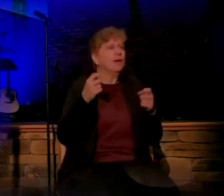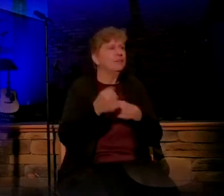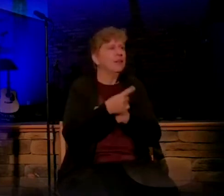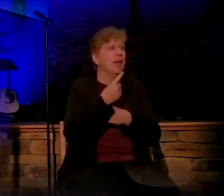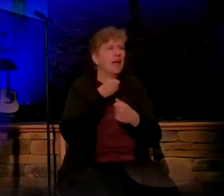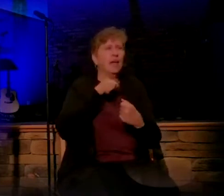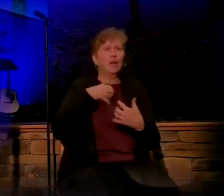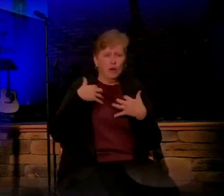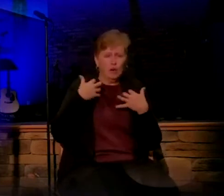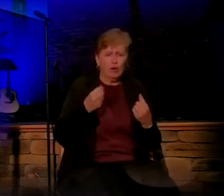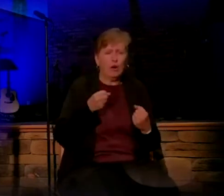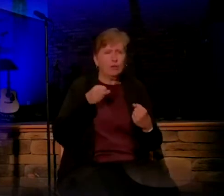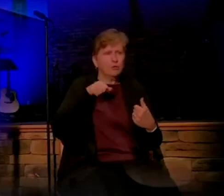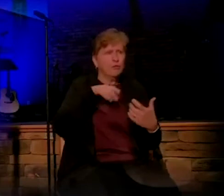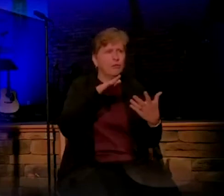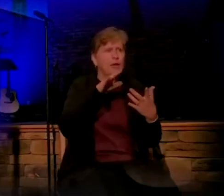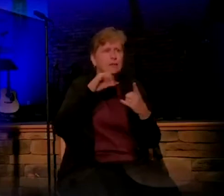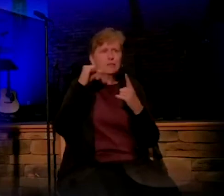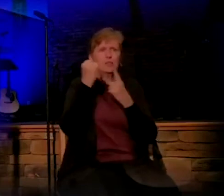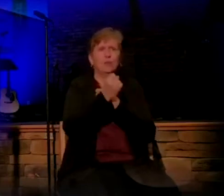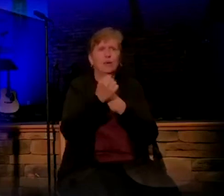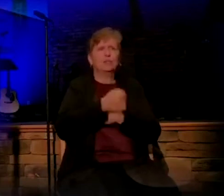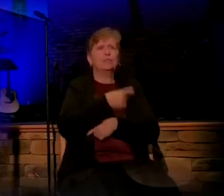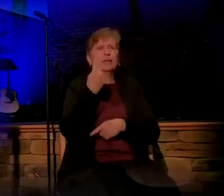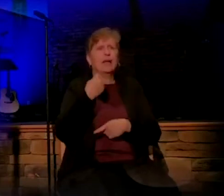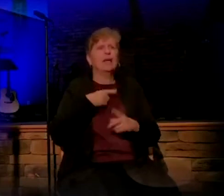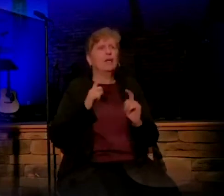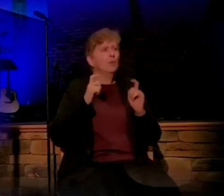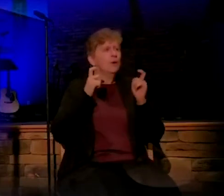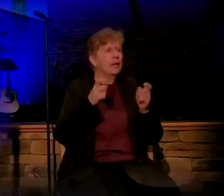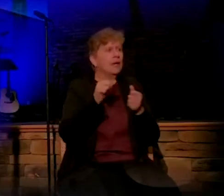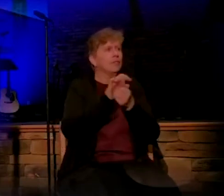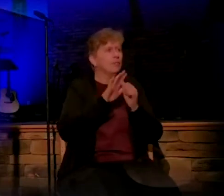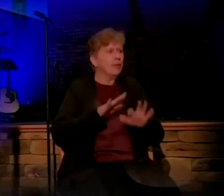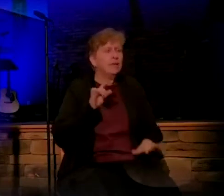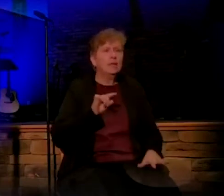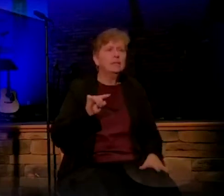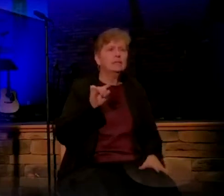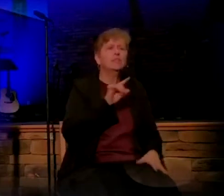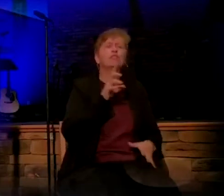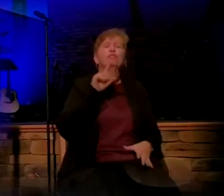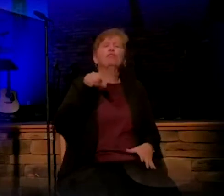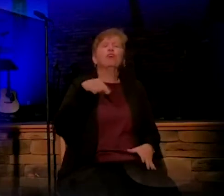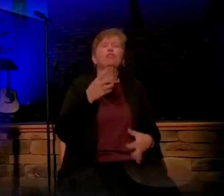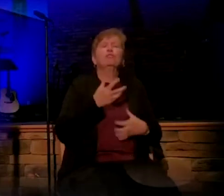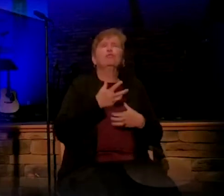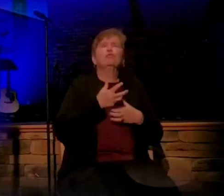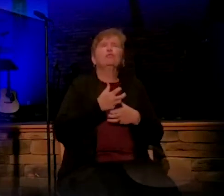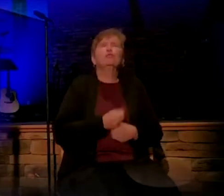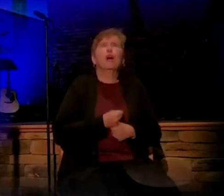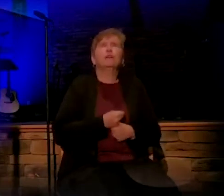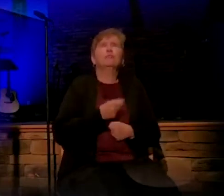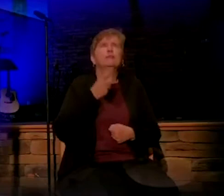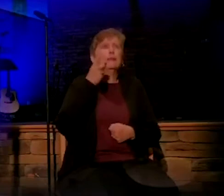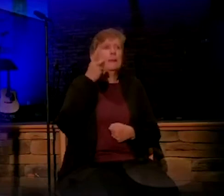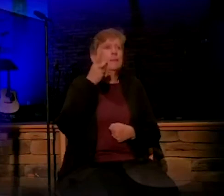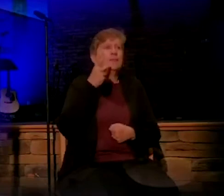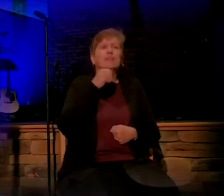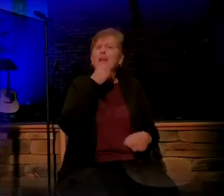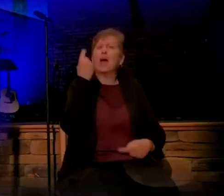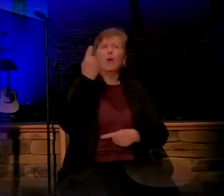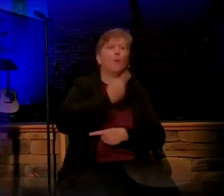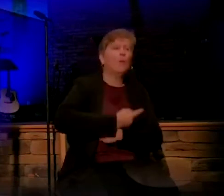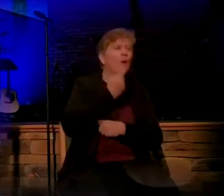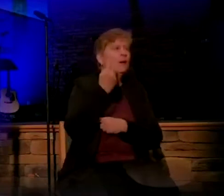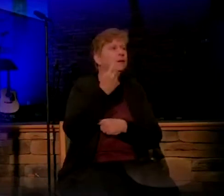situation. He'll give peace as we make our way through it. Just trust him. And folks, this isn't a one-day deal.